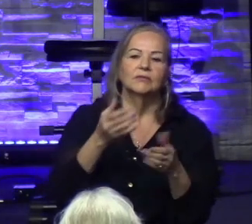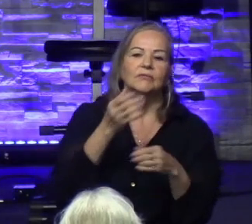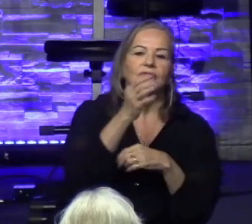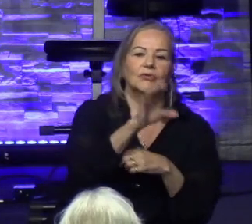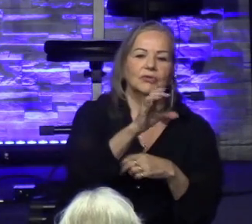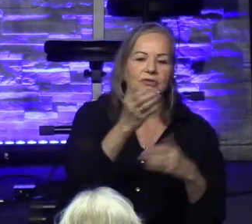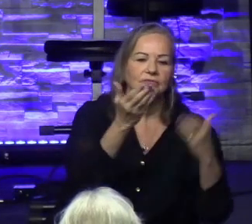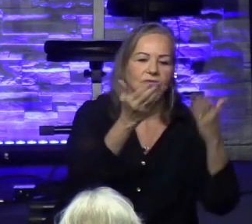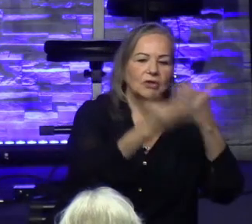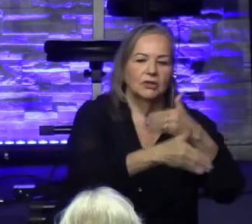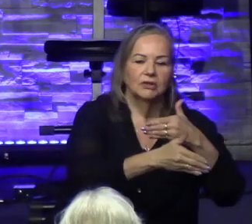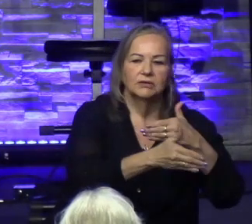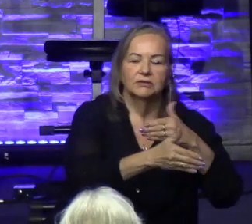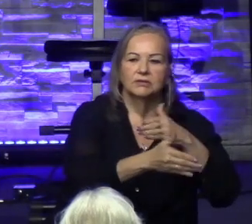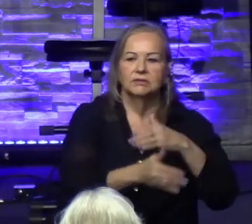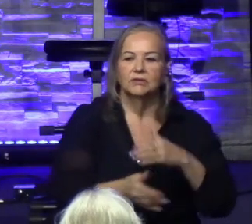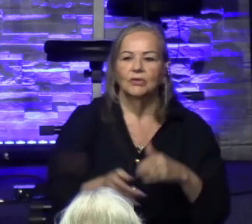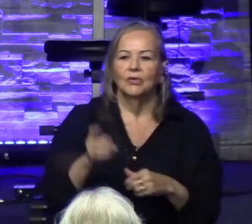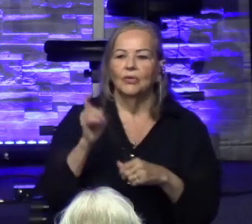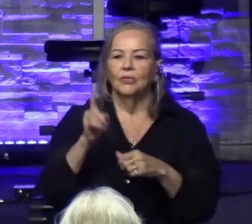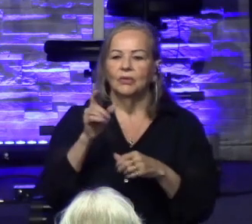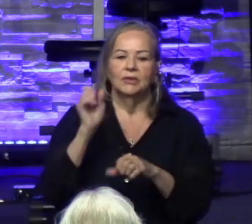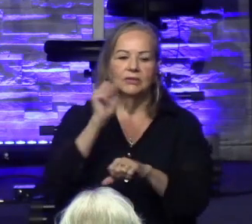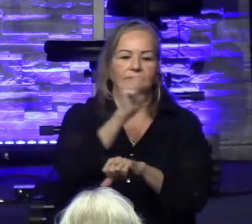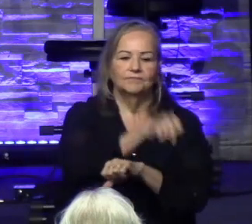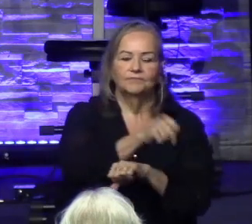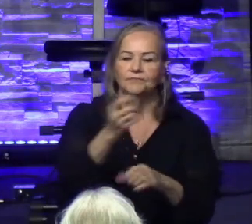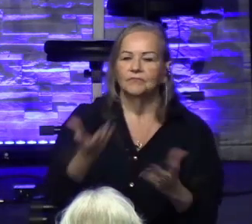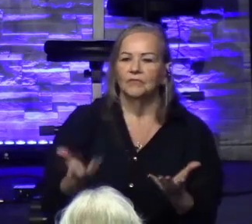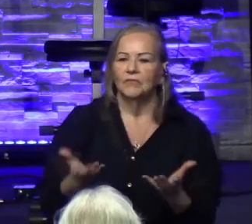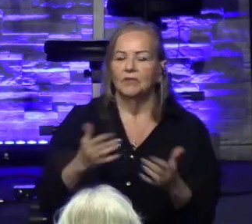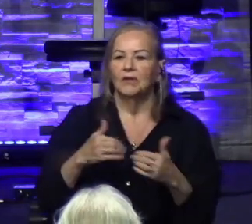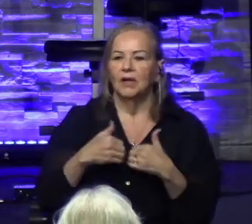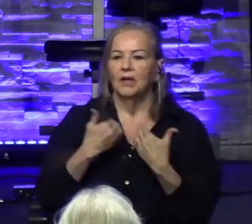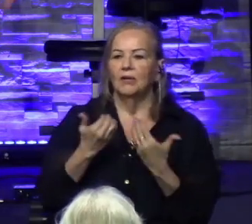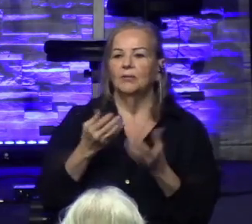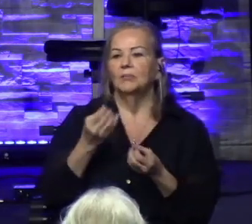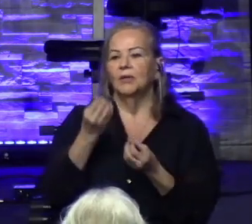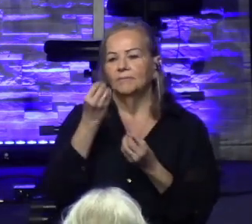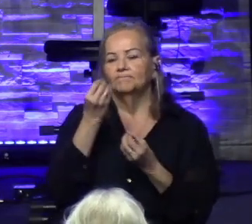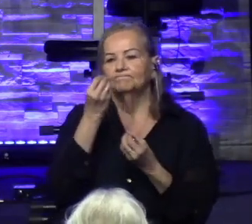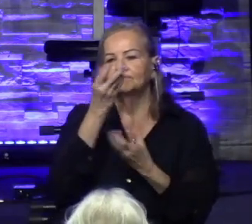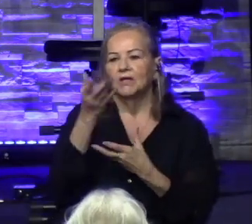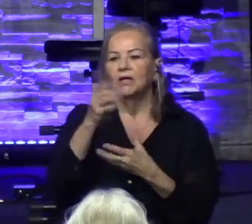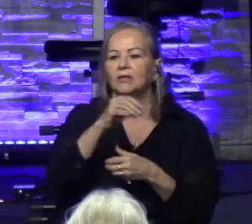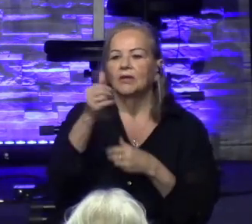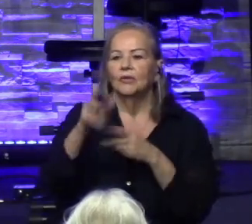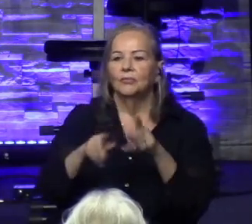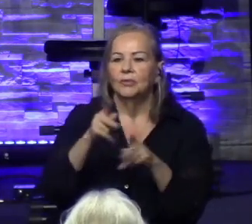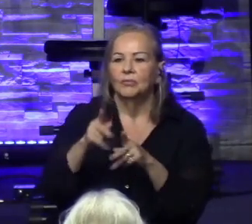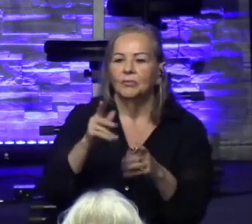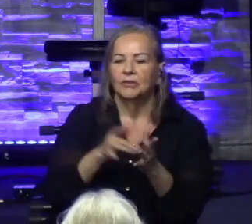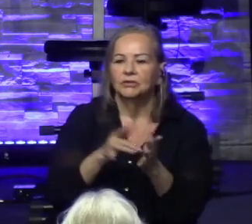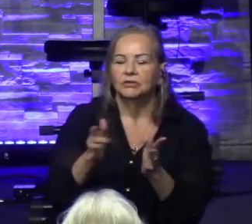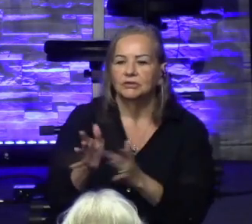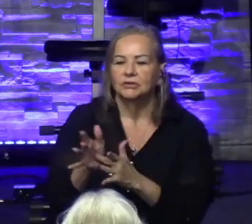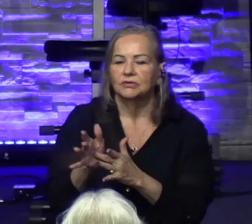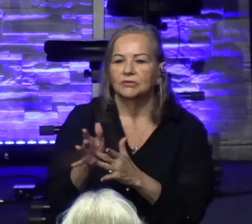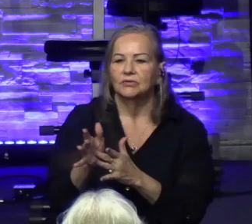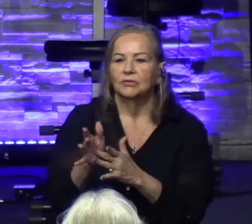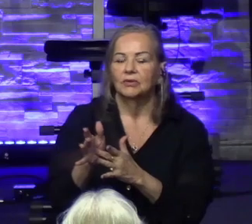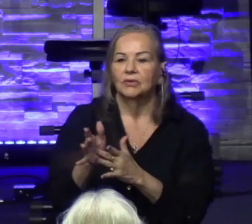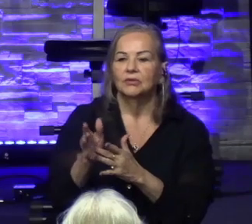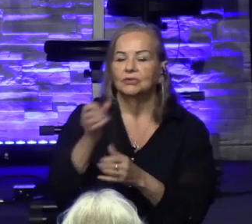them and bring them in. That's why on Saturday, we're not only having just a photo booth, we're having a prayer tent as well.